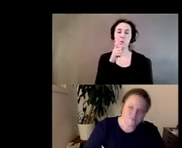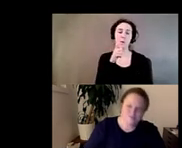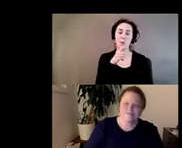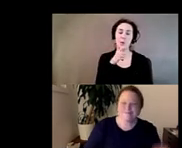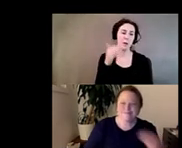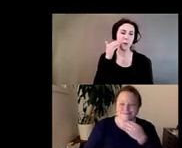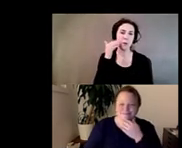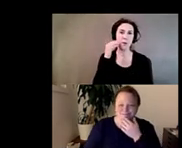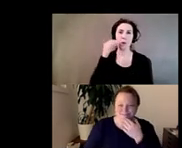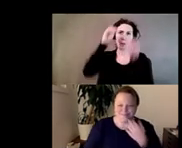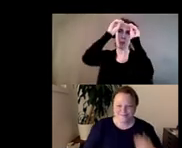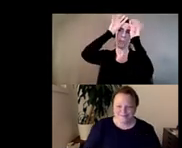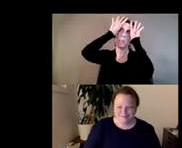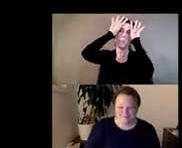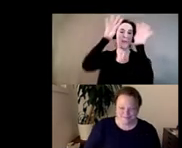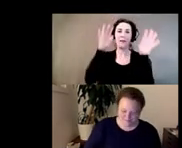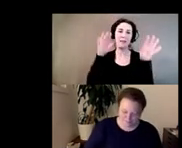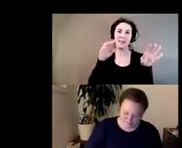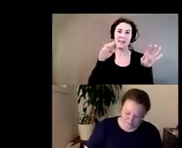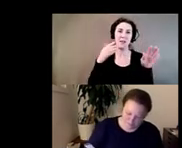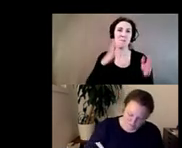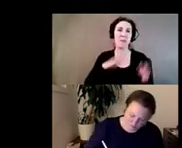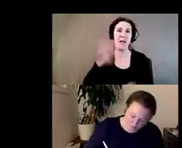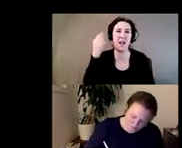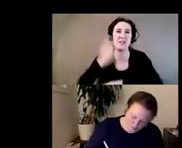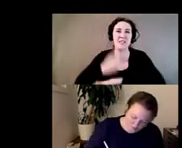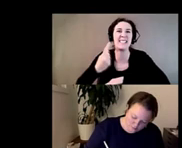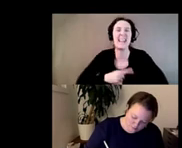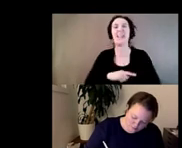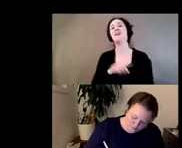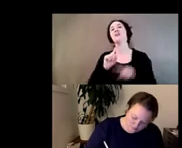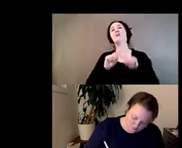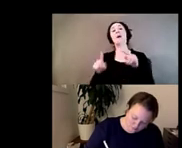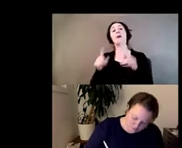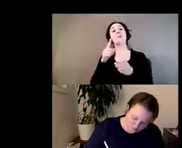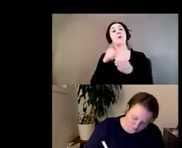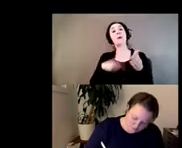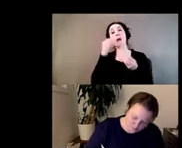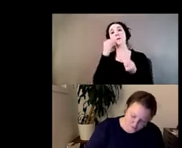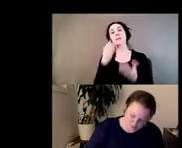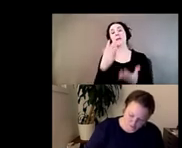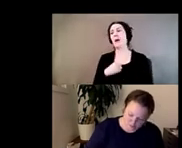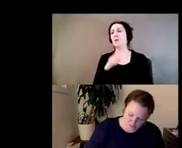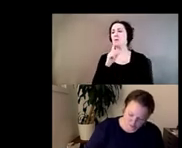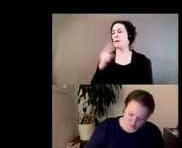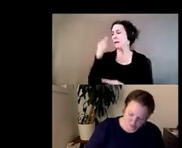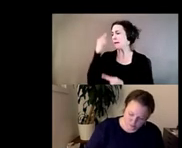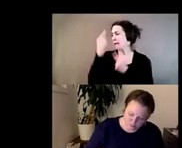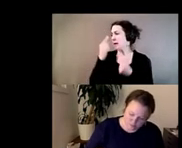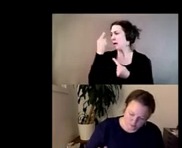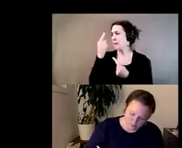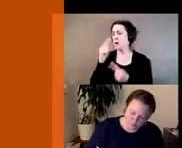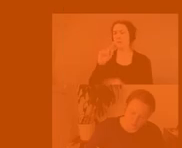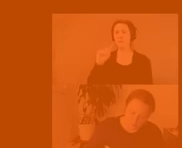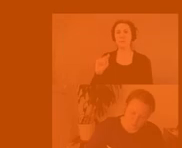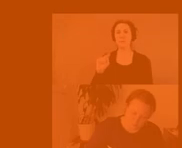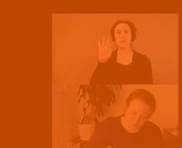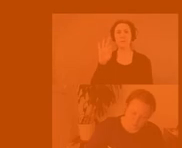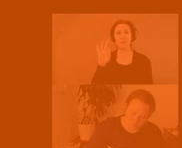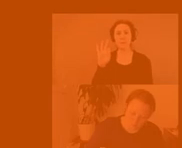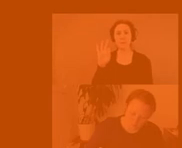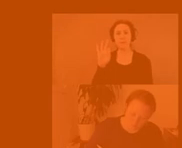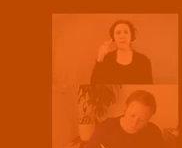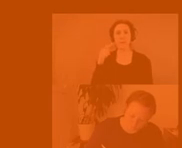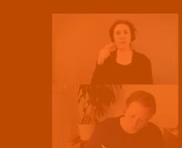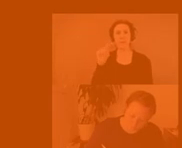has a bad hair day right now so you know what I would say is I was really looking at you know at this work and trying to